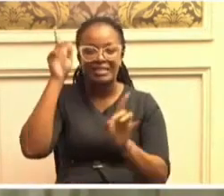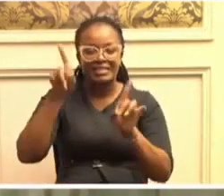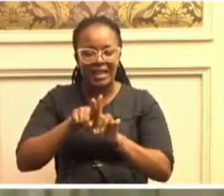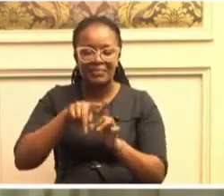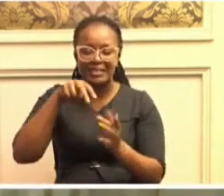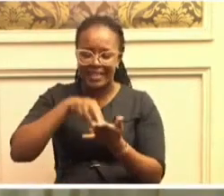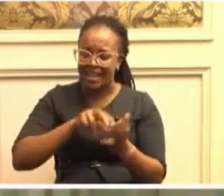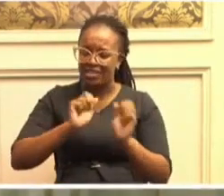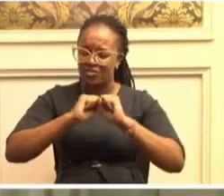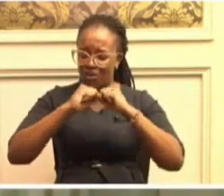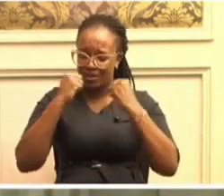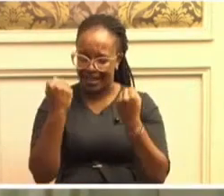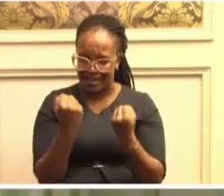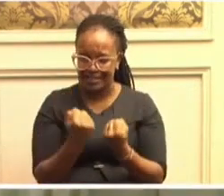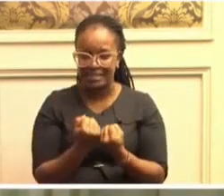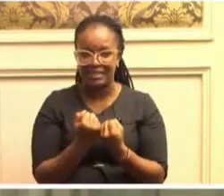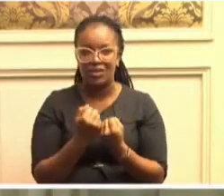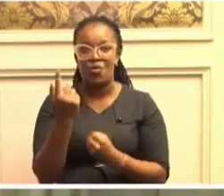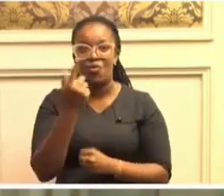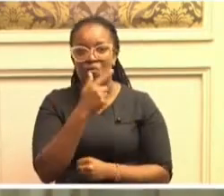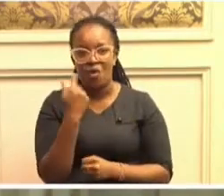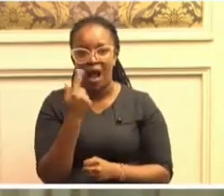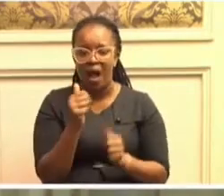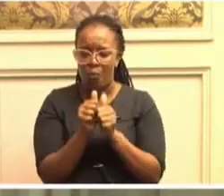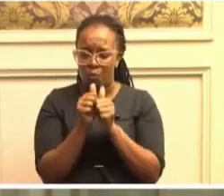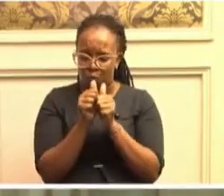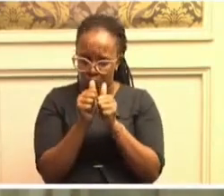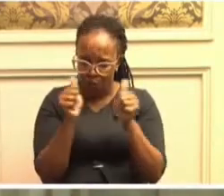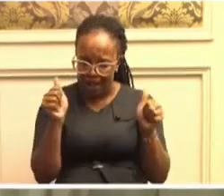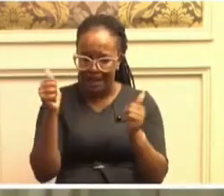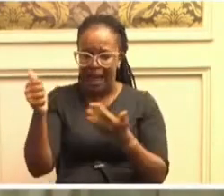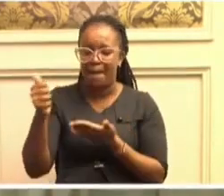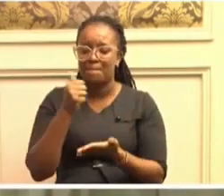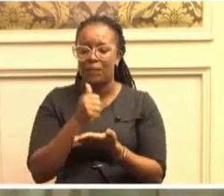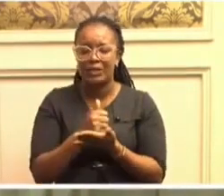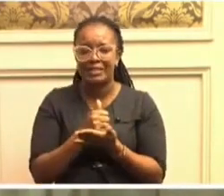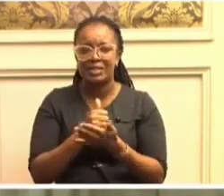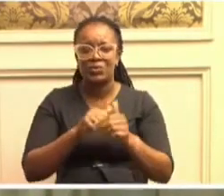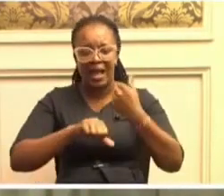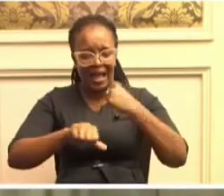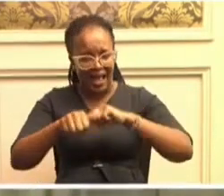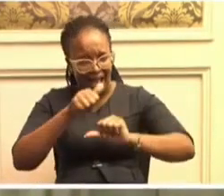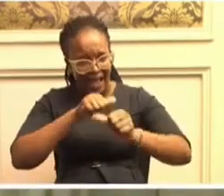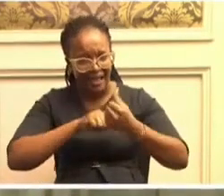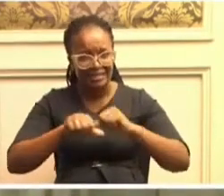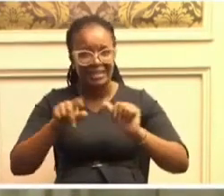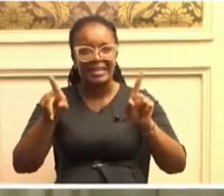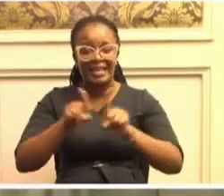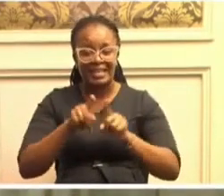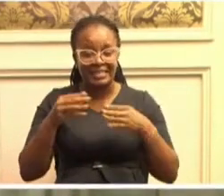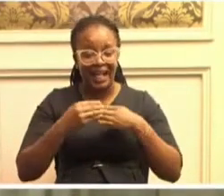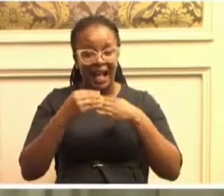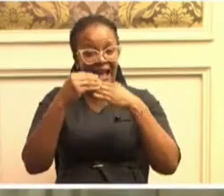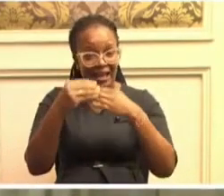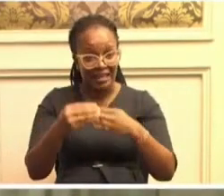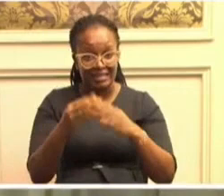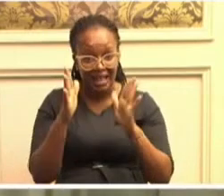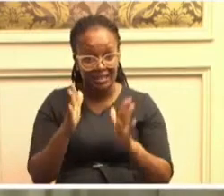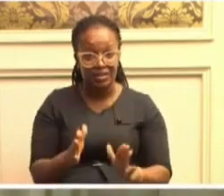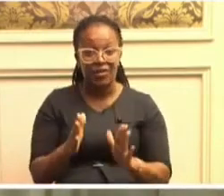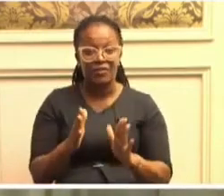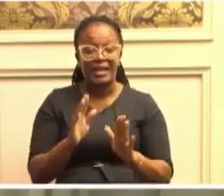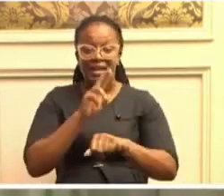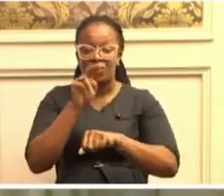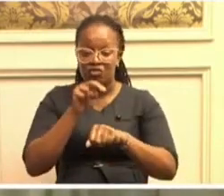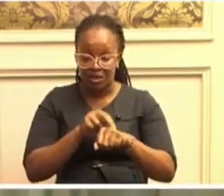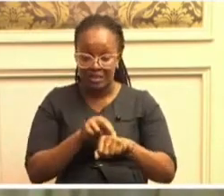who are eminently and well placed to act as the articulators and guardians of the nation's ethic.